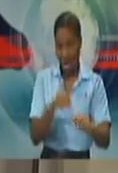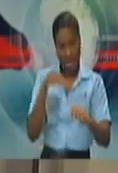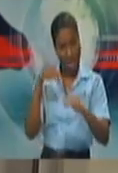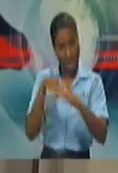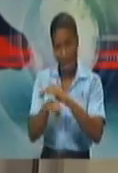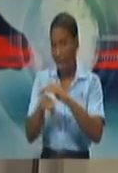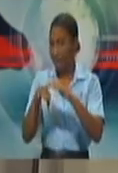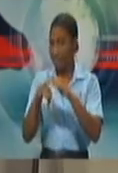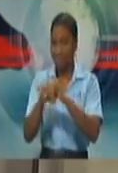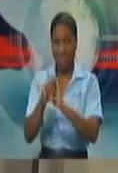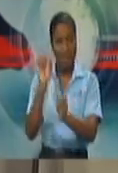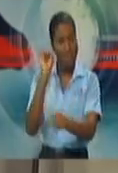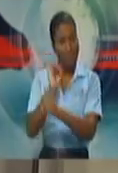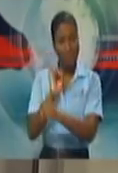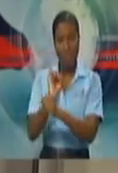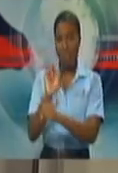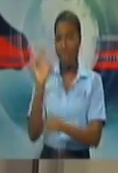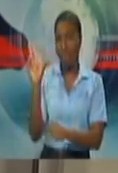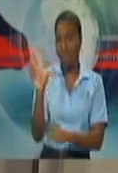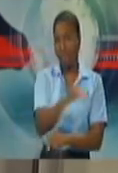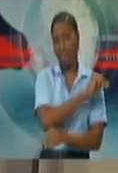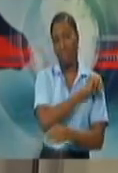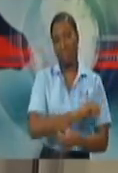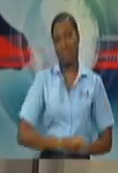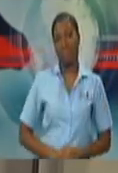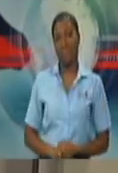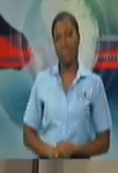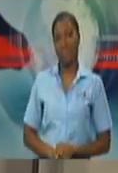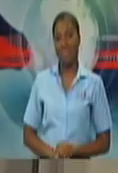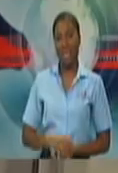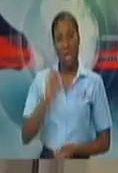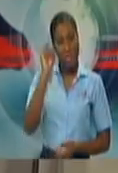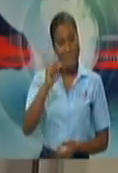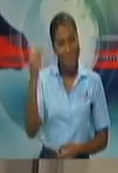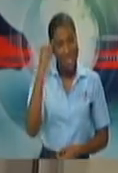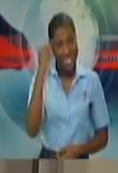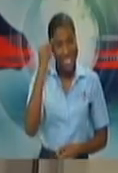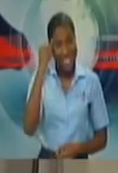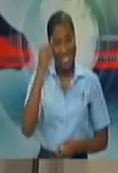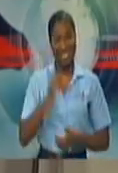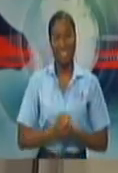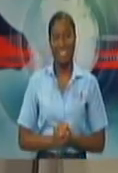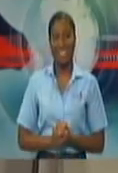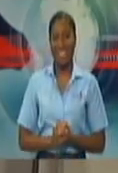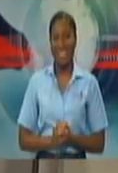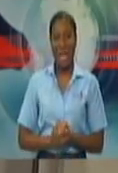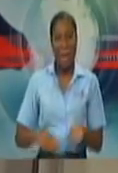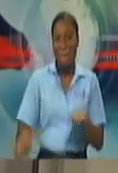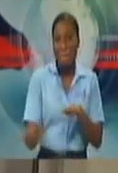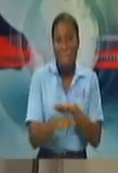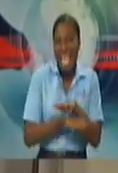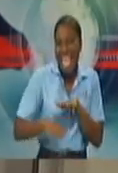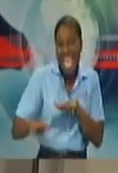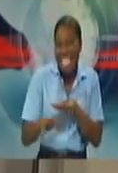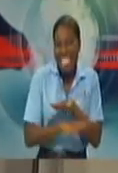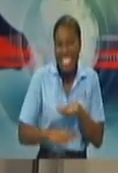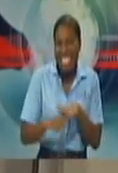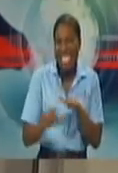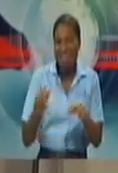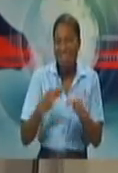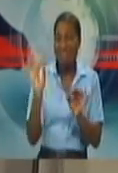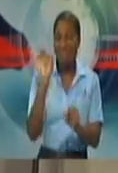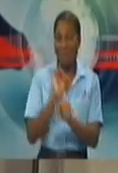And that is how you answer those types of questions. Common sense. It is basic, common sense, and